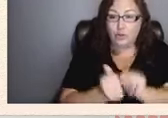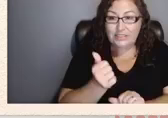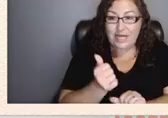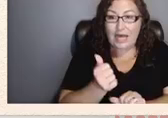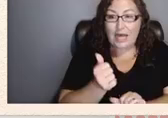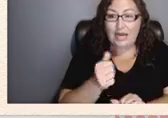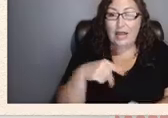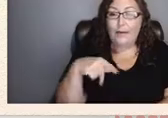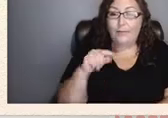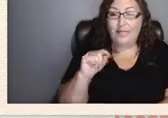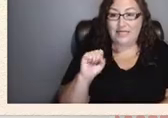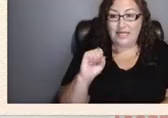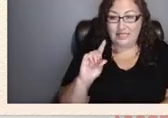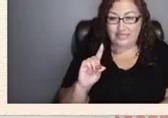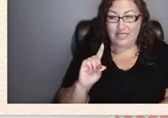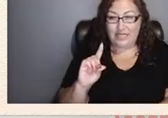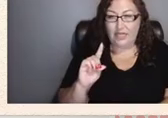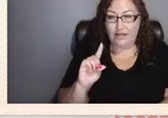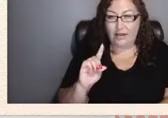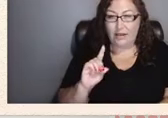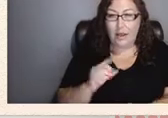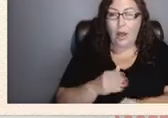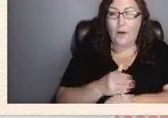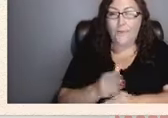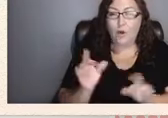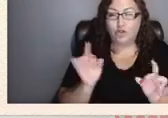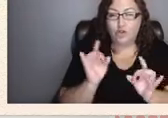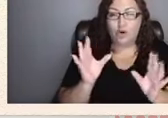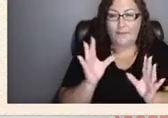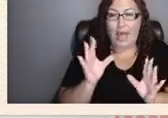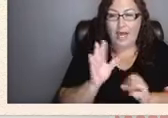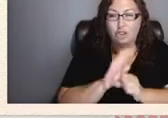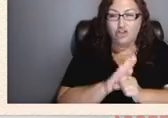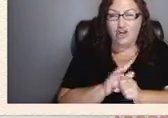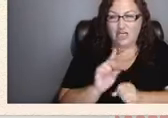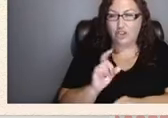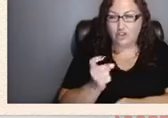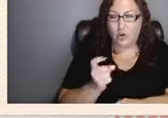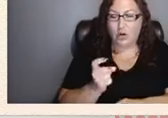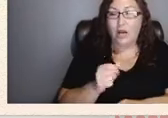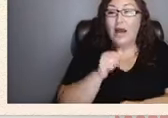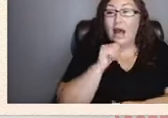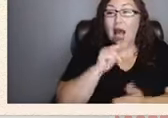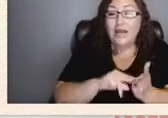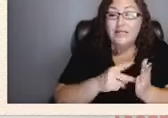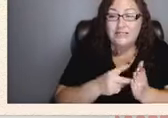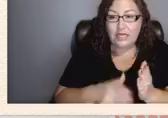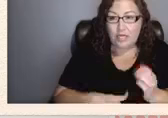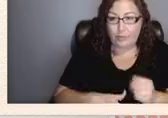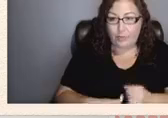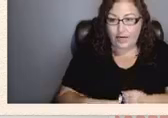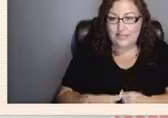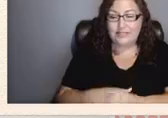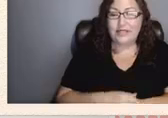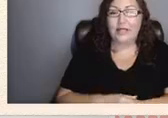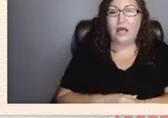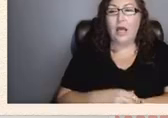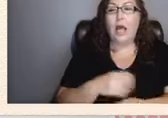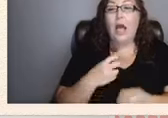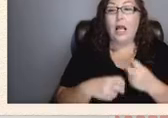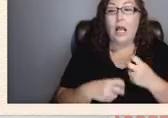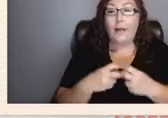or post-traumatic stress disorder unintended pregnancy complications with pregnancy